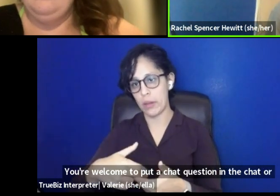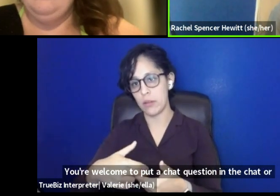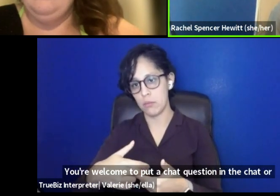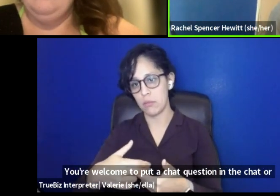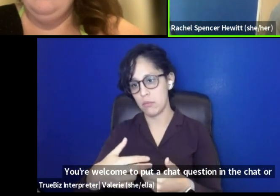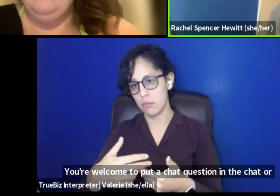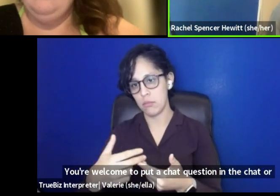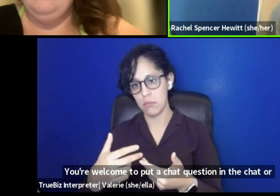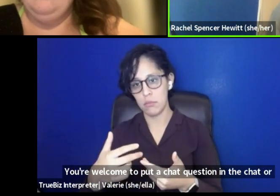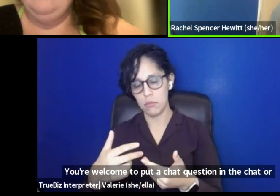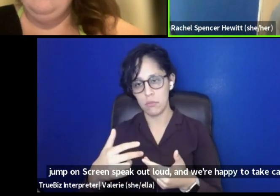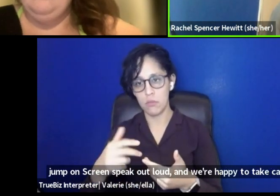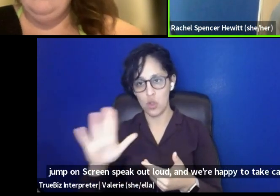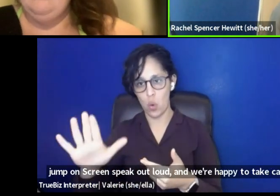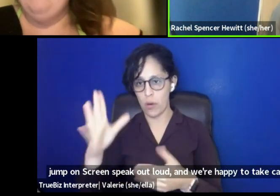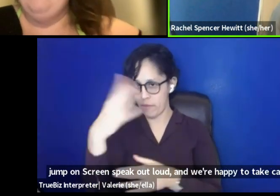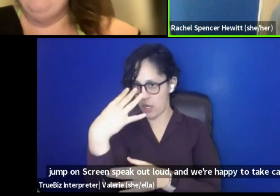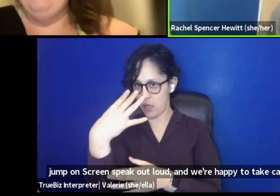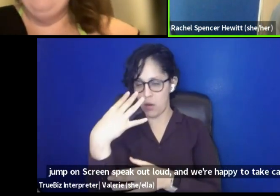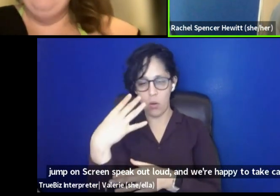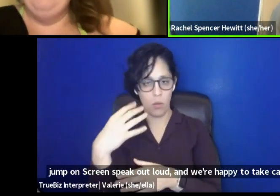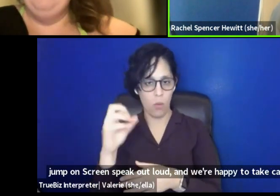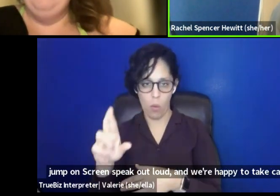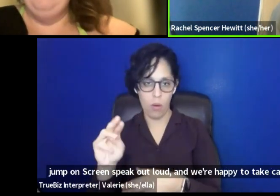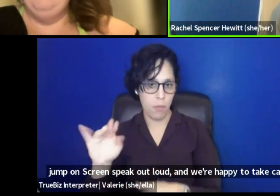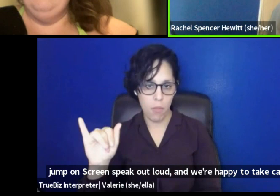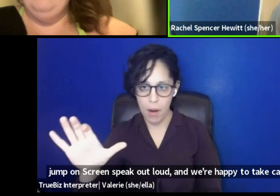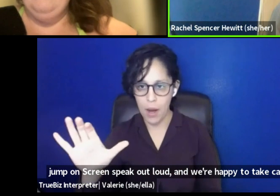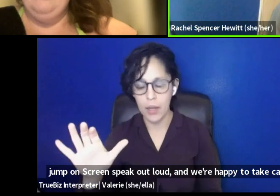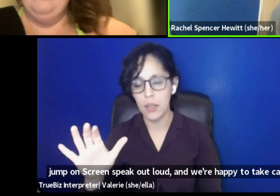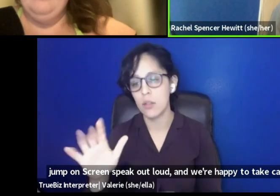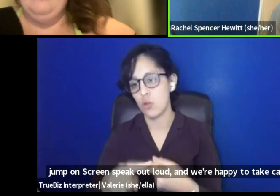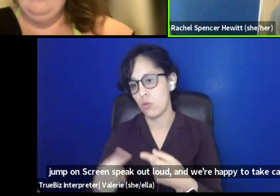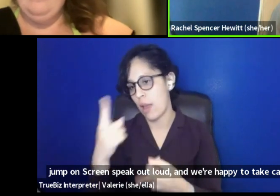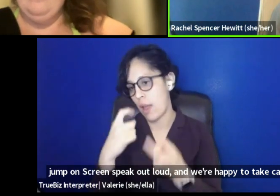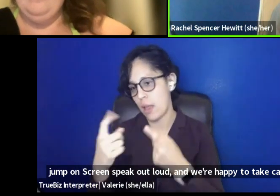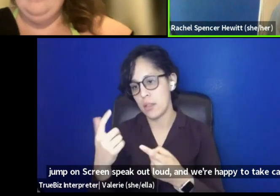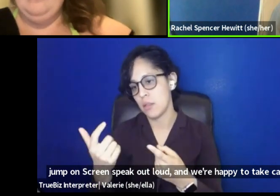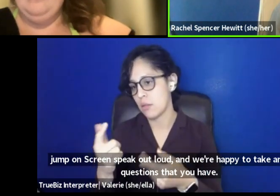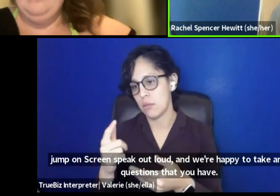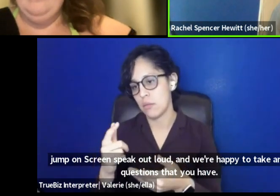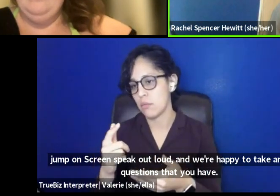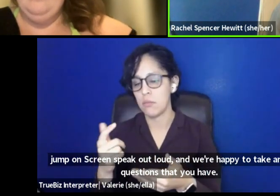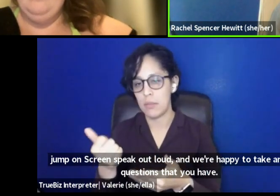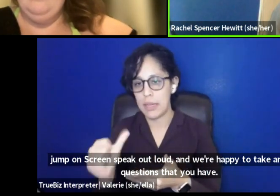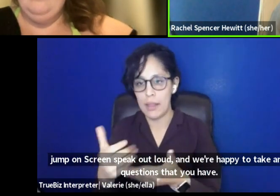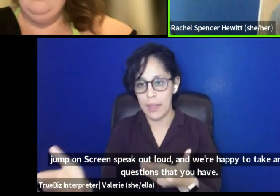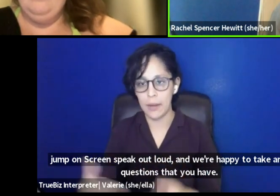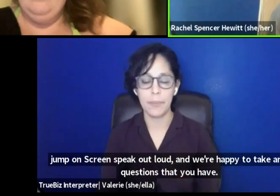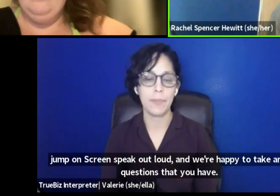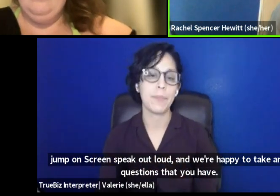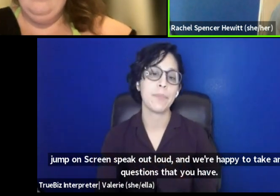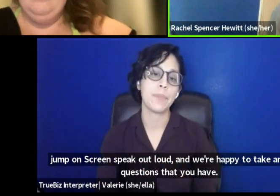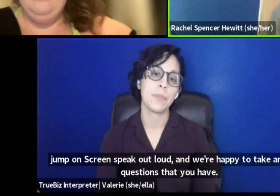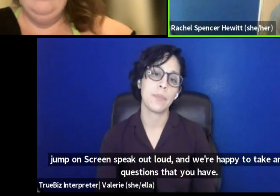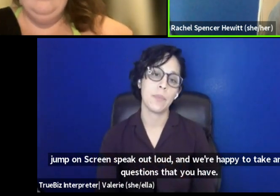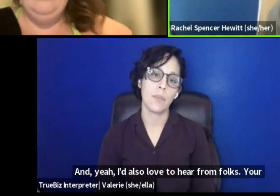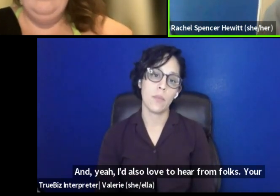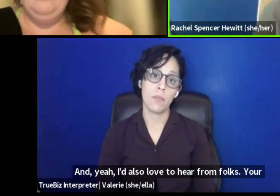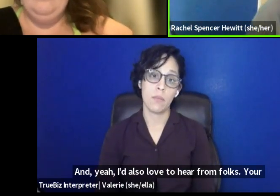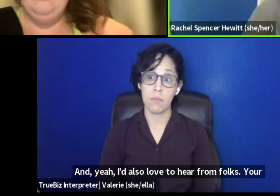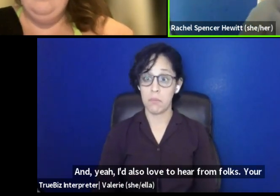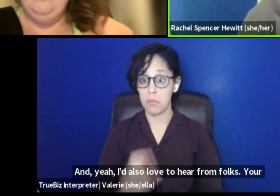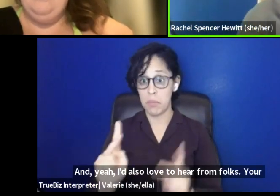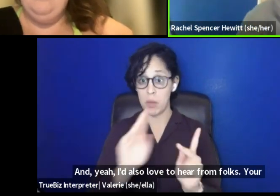Um, we're happy to take any questions that you have. Um, yeah, I'd also love to hear from folks, uh, your takeaways now,